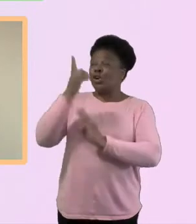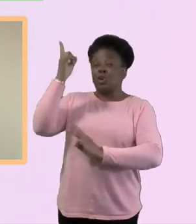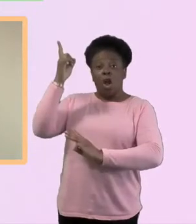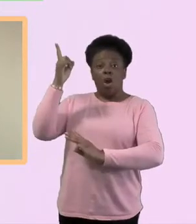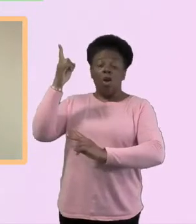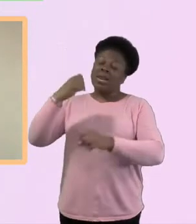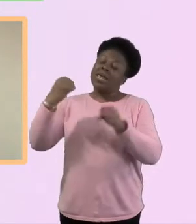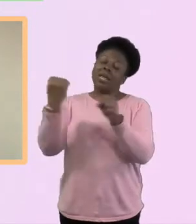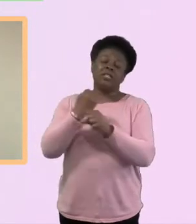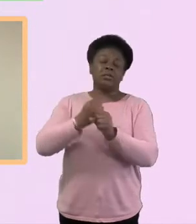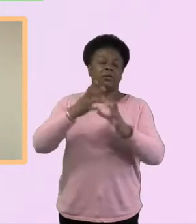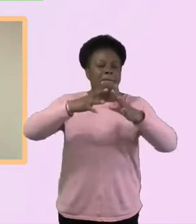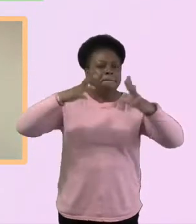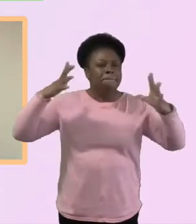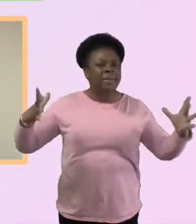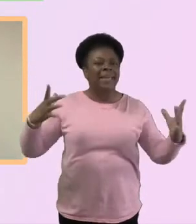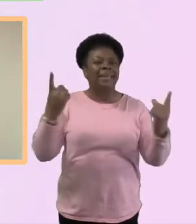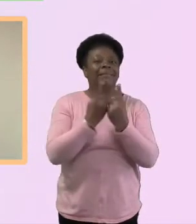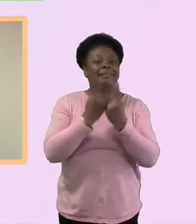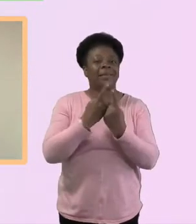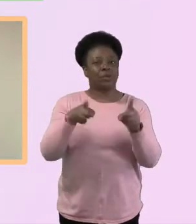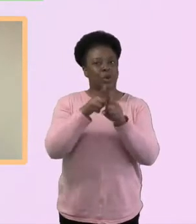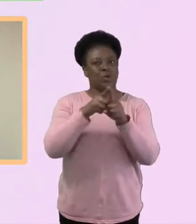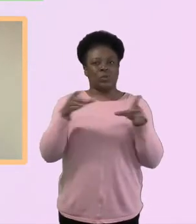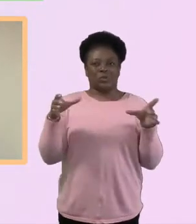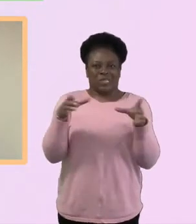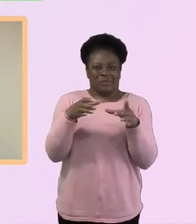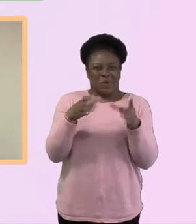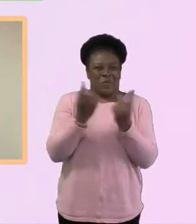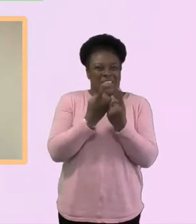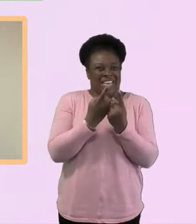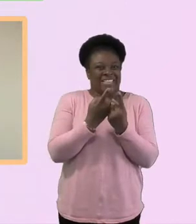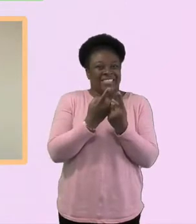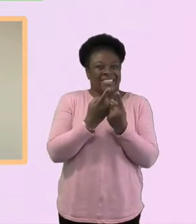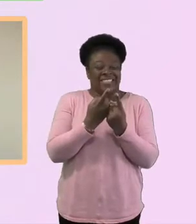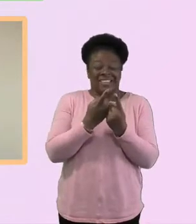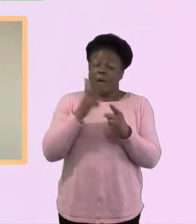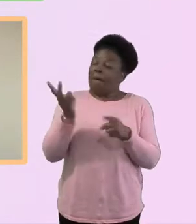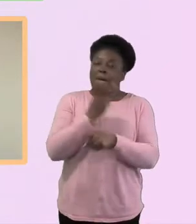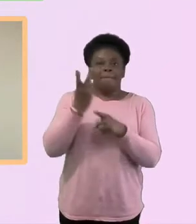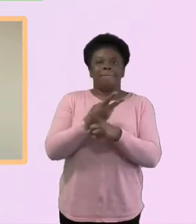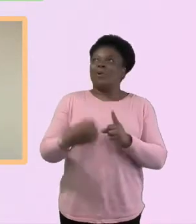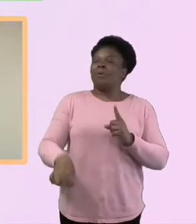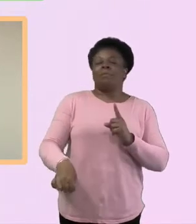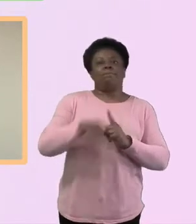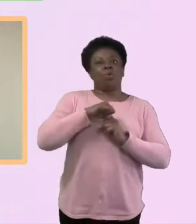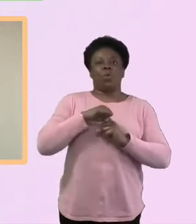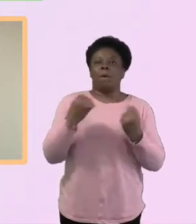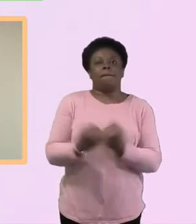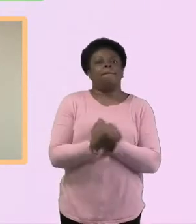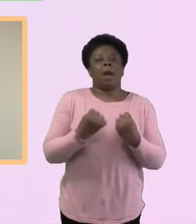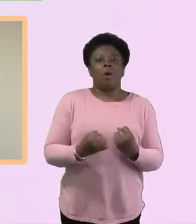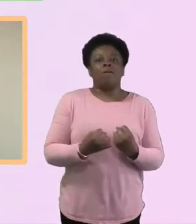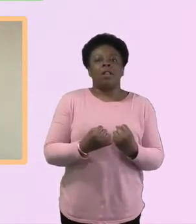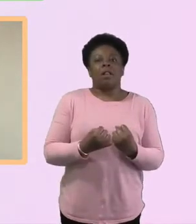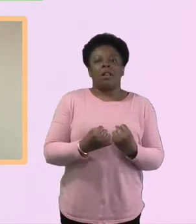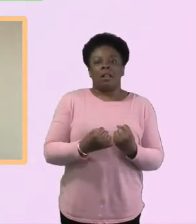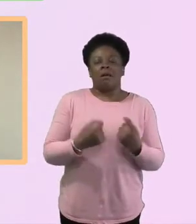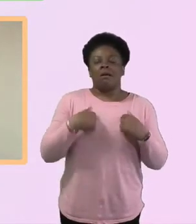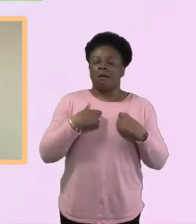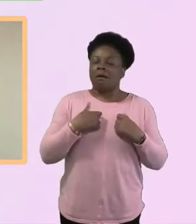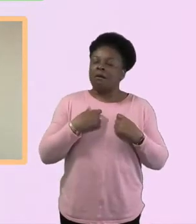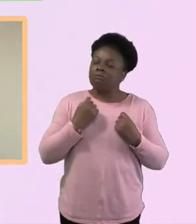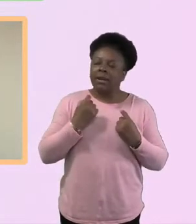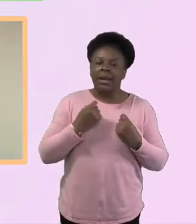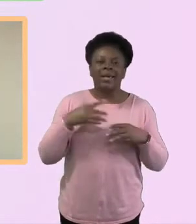does small stuff. And that is just as powerful. And if not, it can actually be more powerful often. And I think that's, that's something that I found a huge